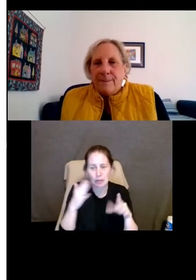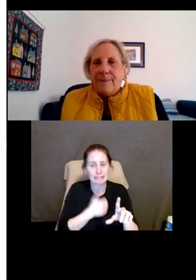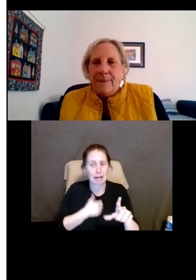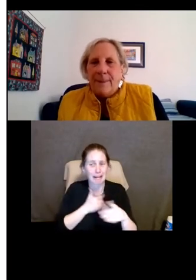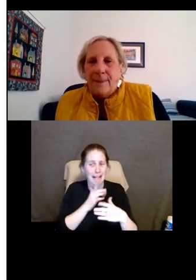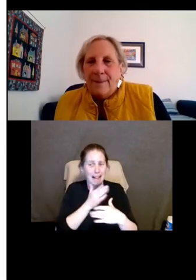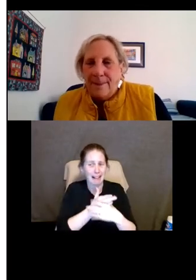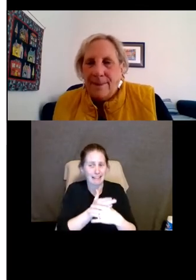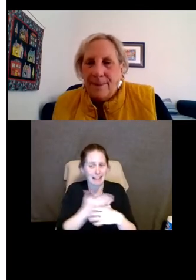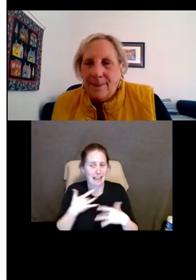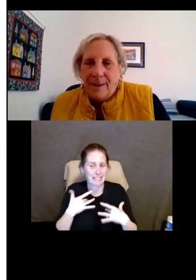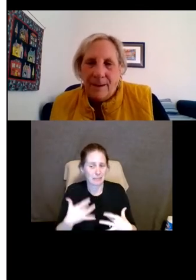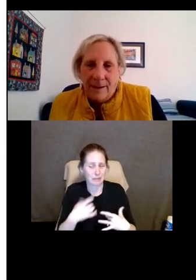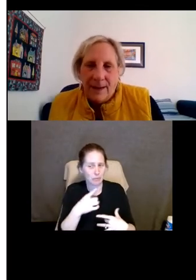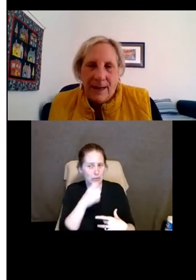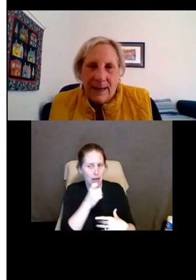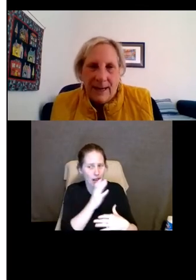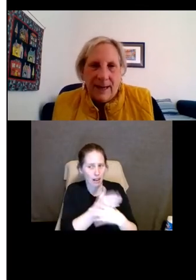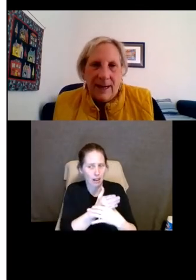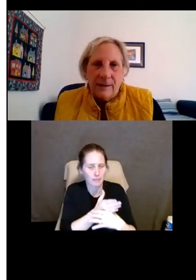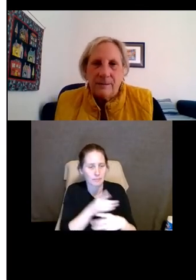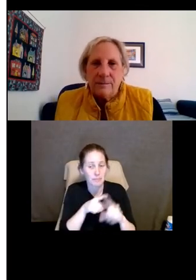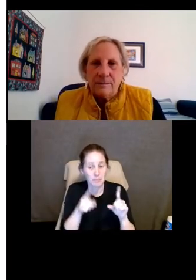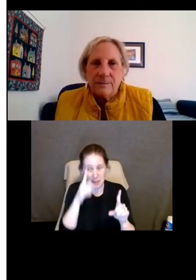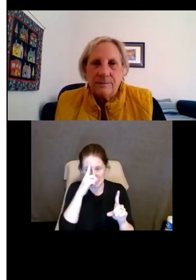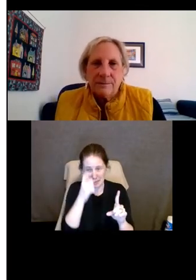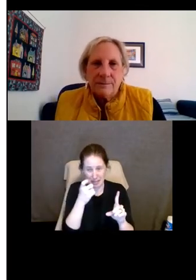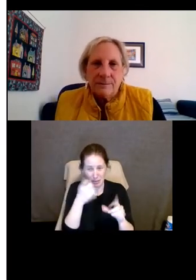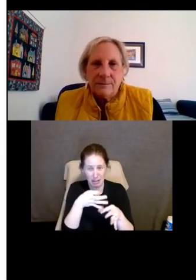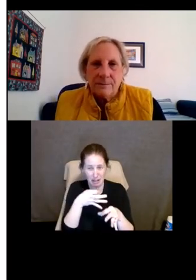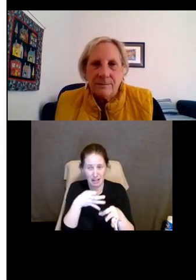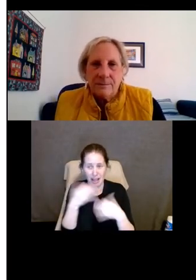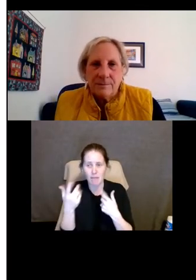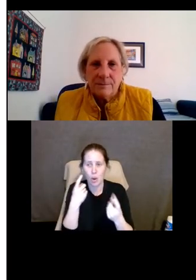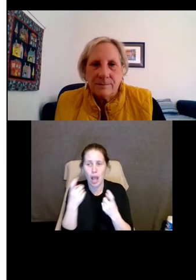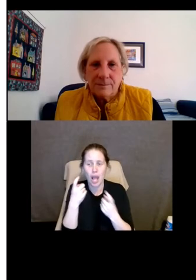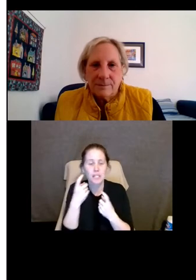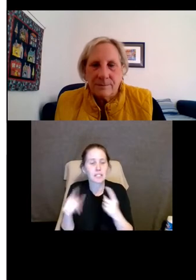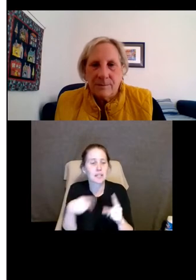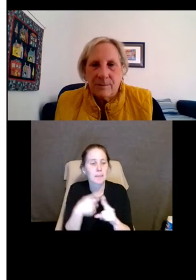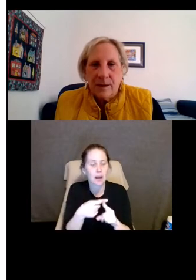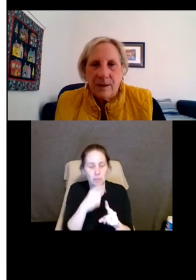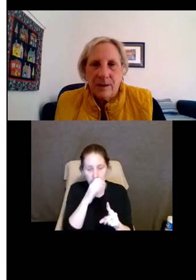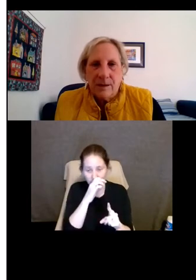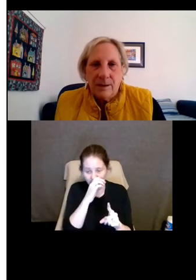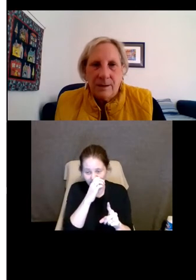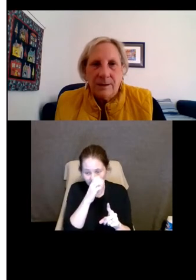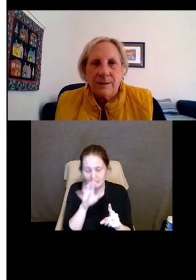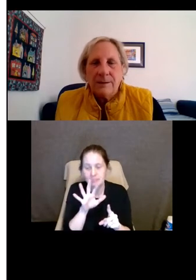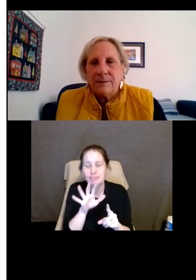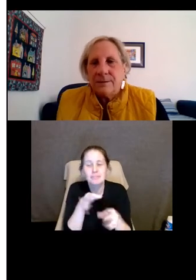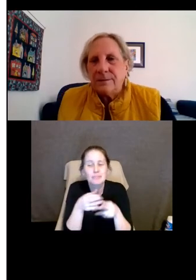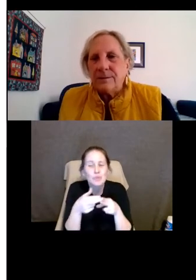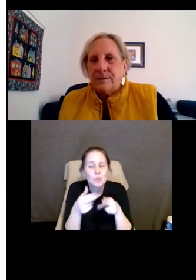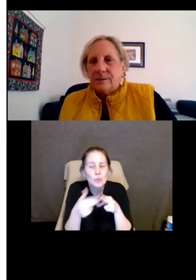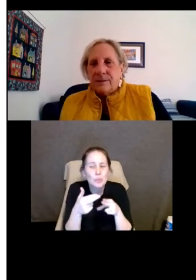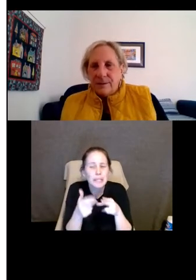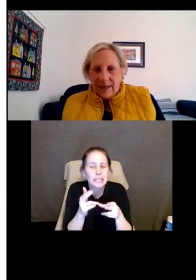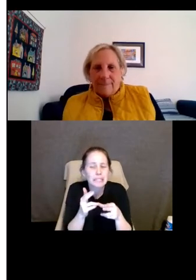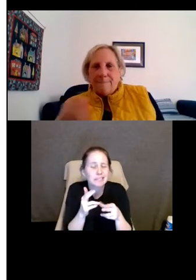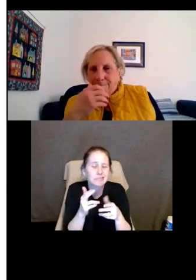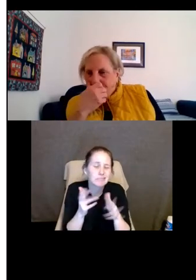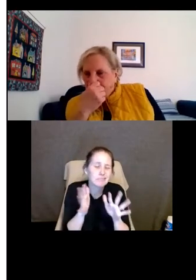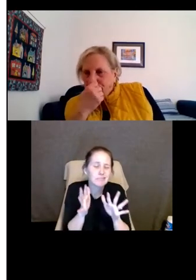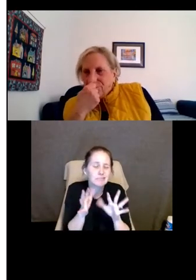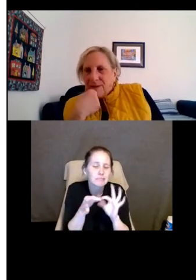to hop in here. I usually would not do this, but since we're getting a lot of questions about... Could you just quickly address, as a follow-up,